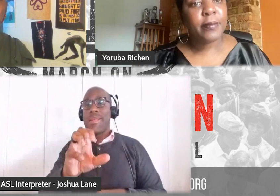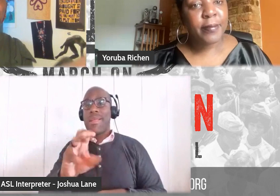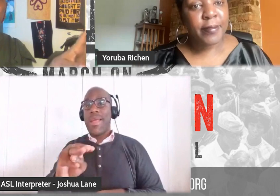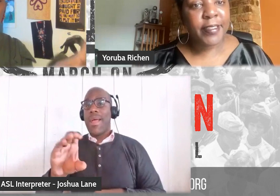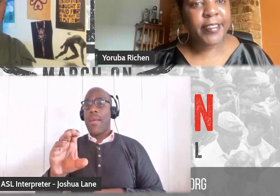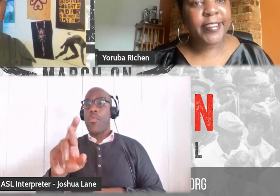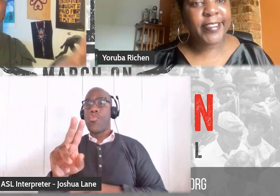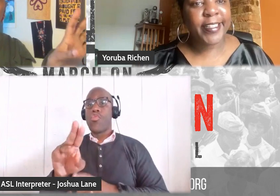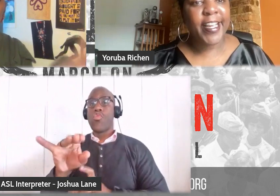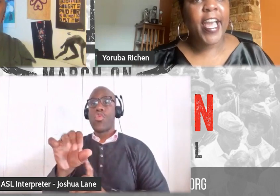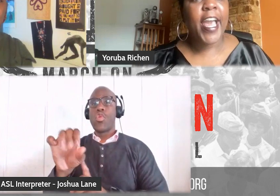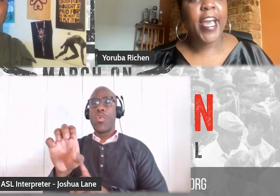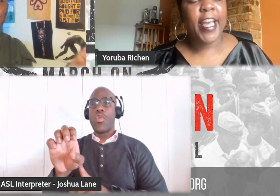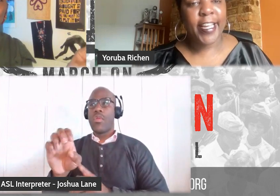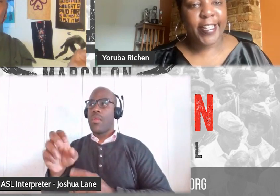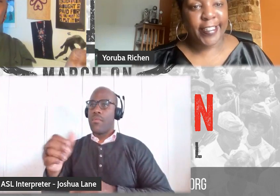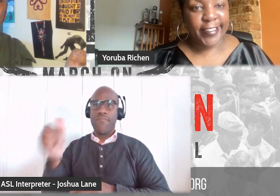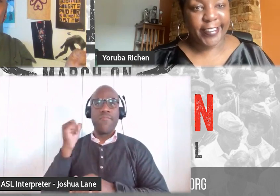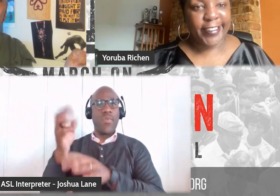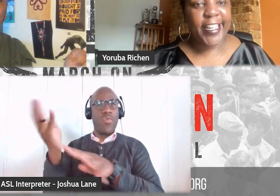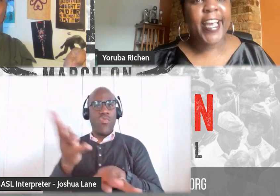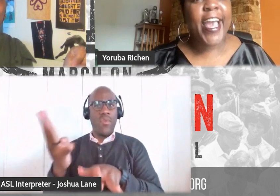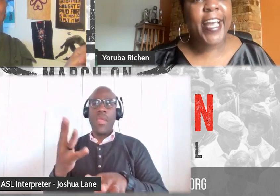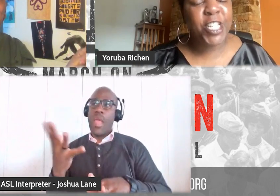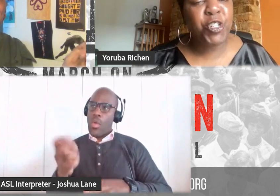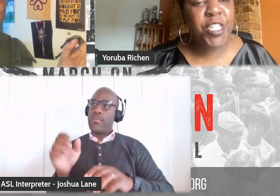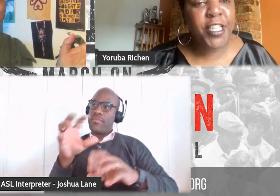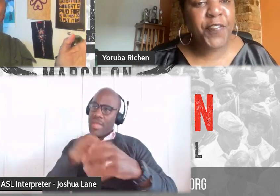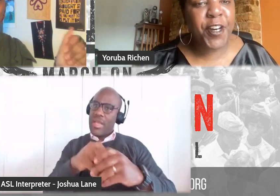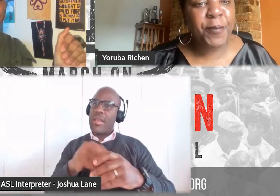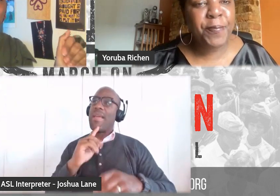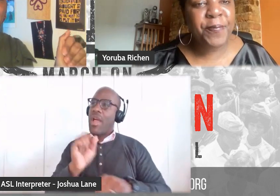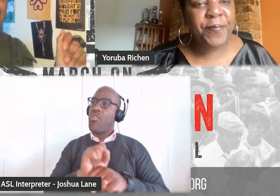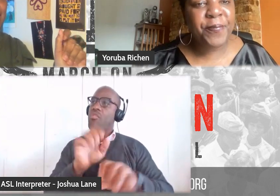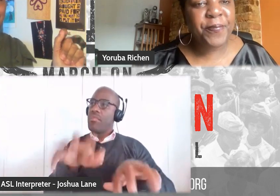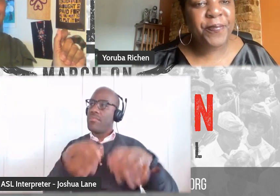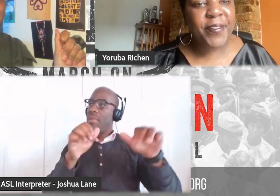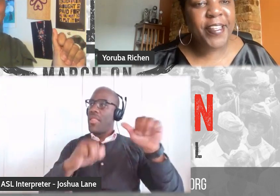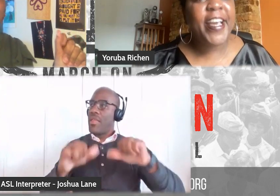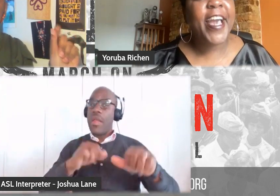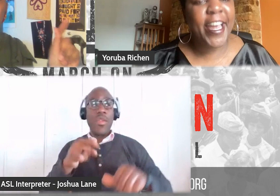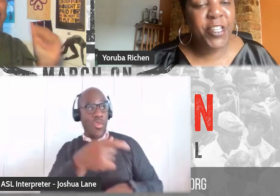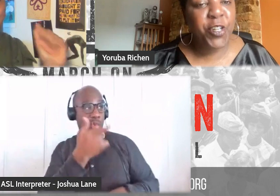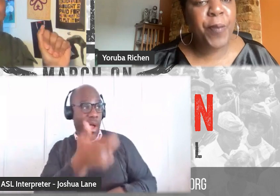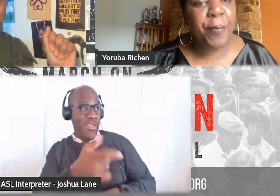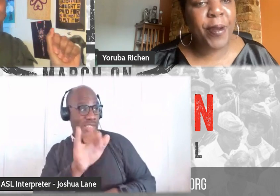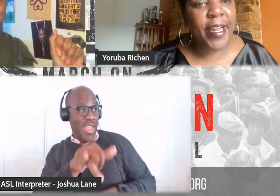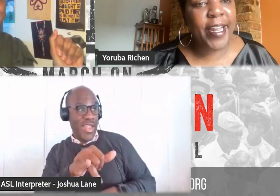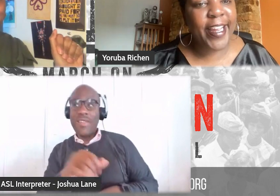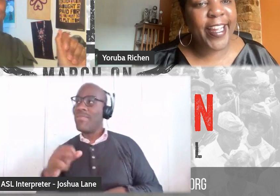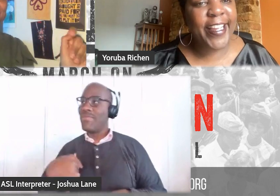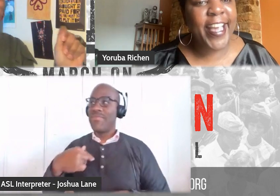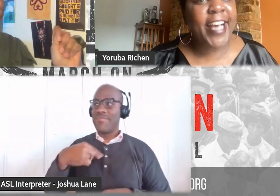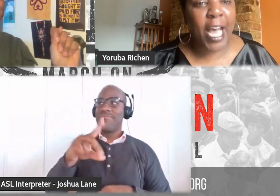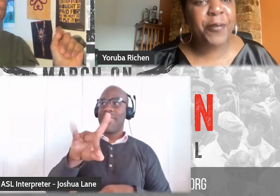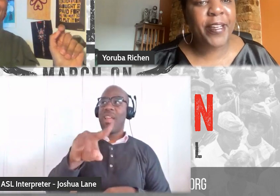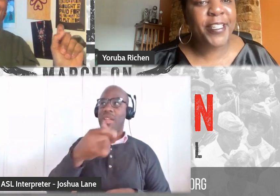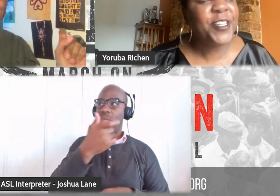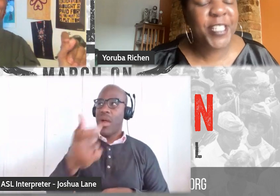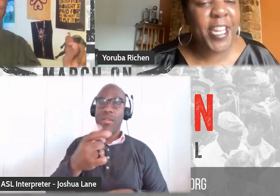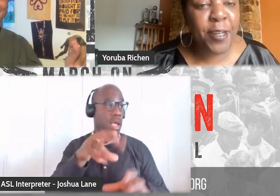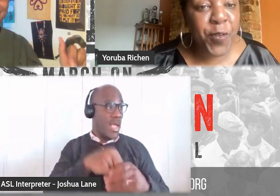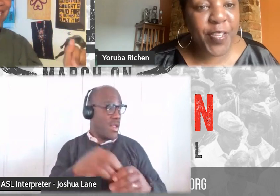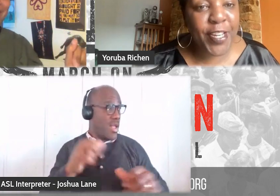refused to stream it. He wanted it in a movie theater. Did you see the film? I did. Not in a movie theater. Yes,